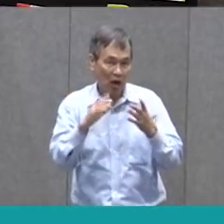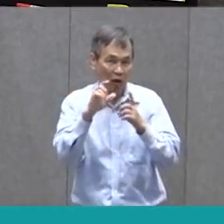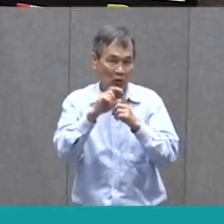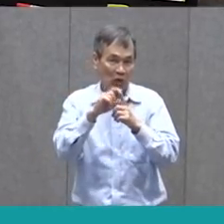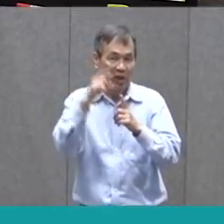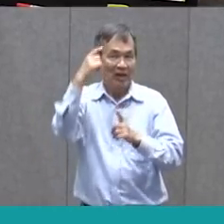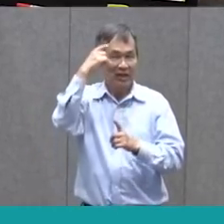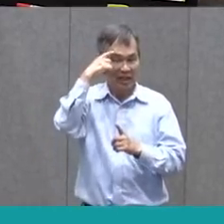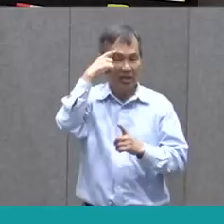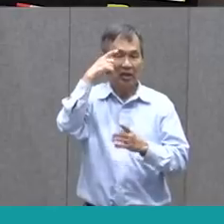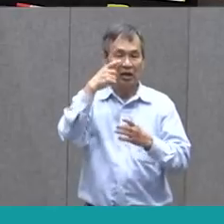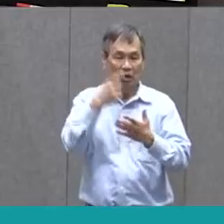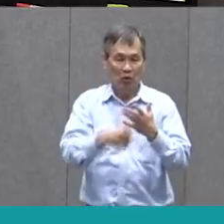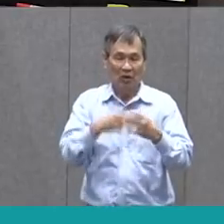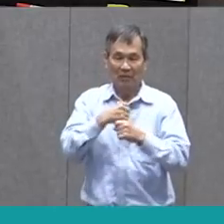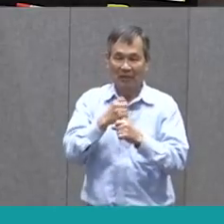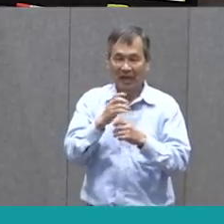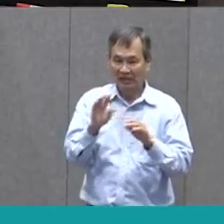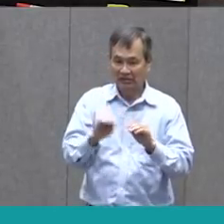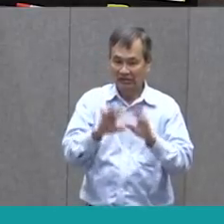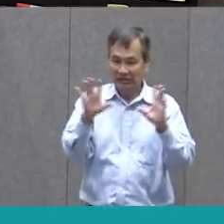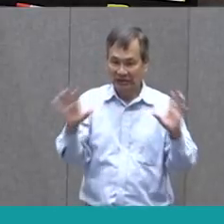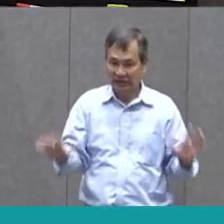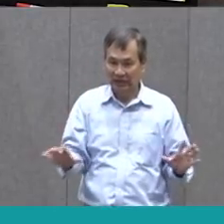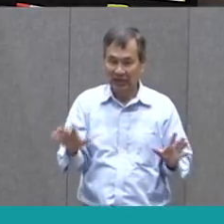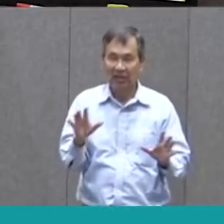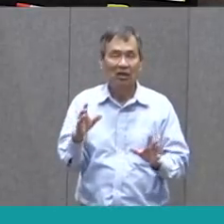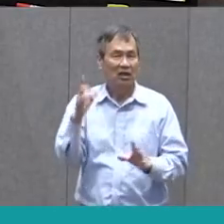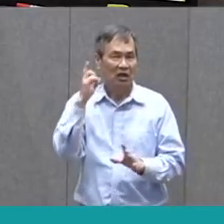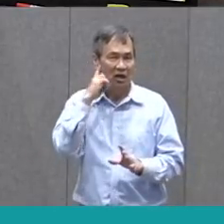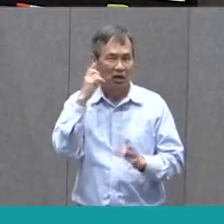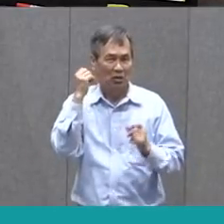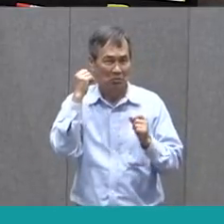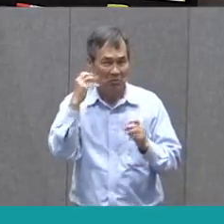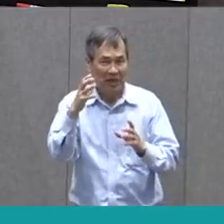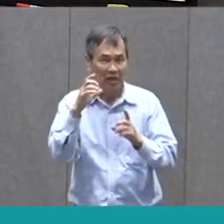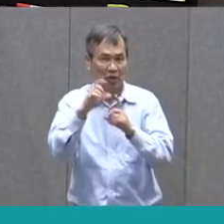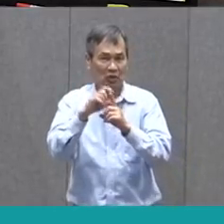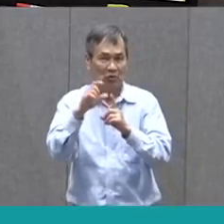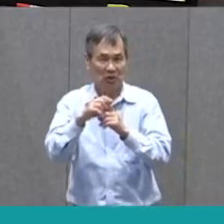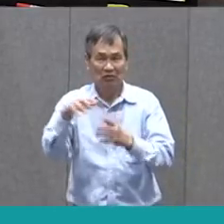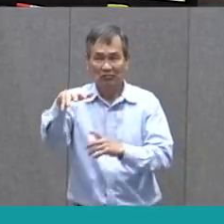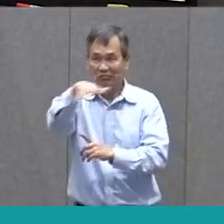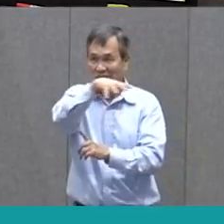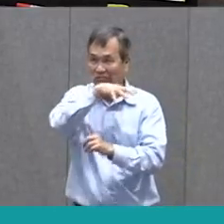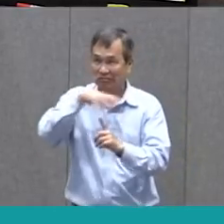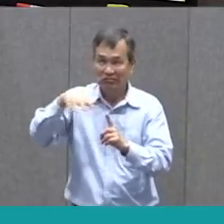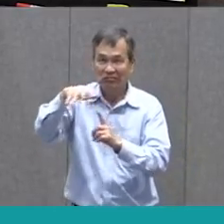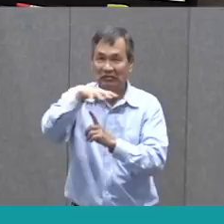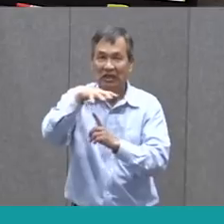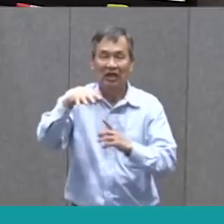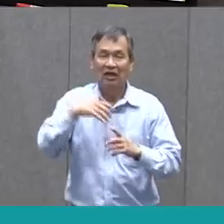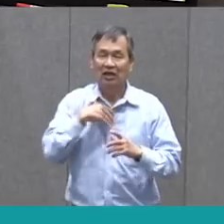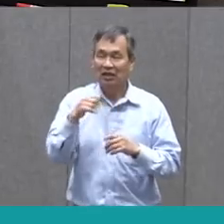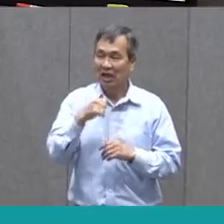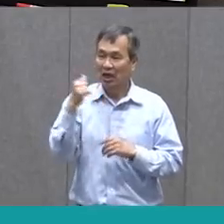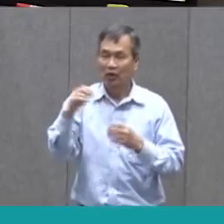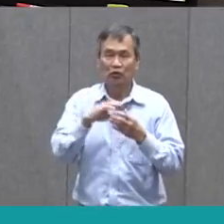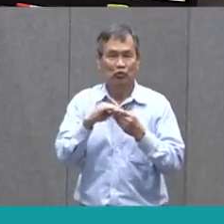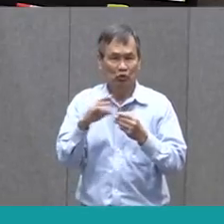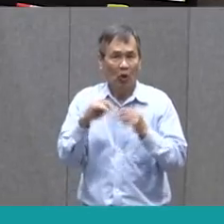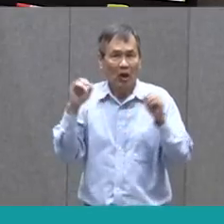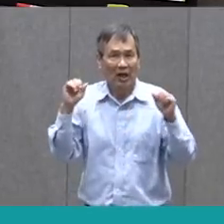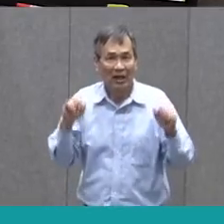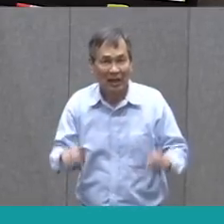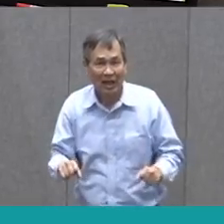think, what makes sense? I've heard many, many words around me from adults and in other stories. And I